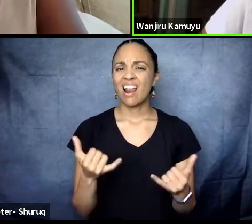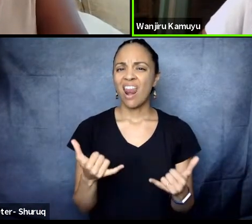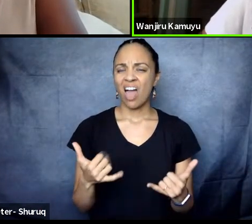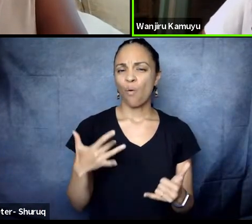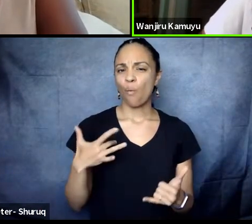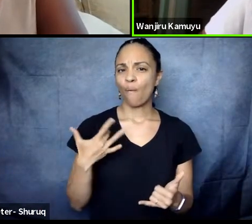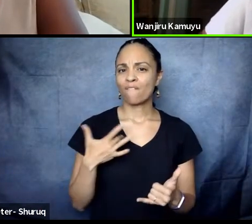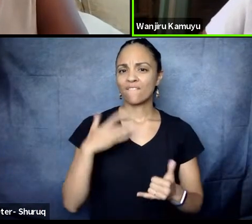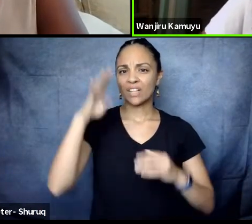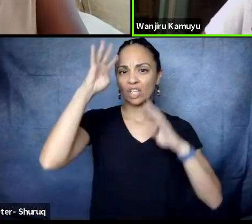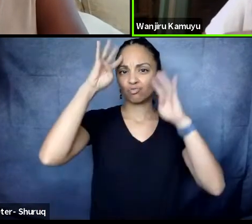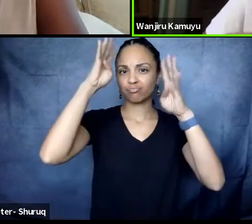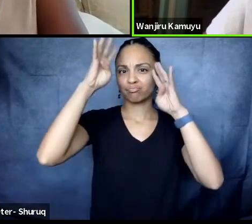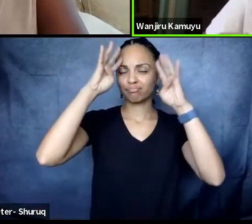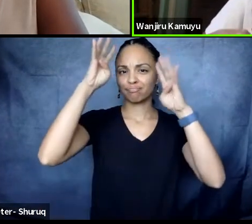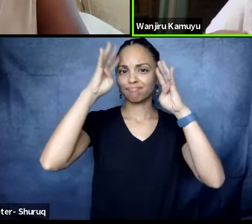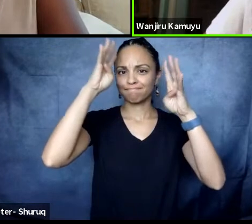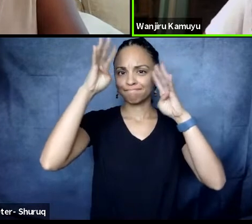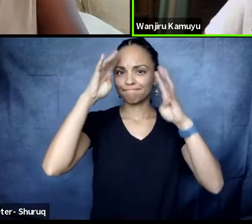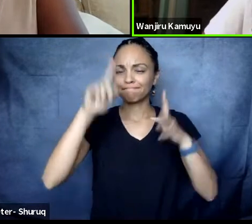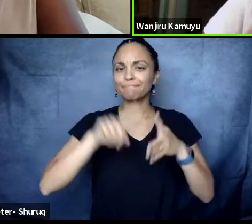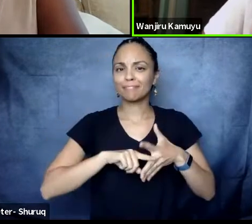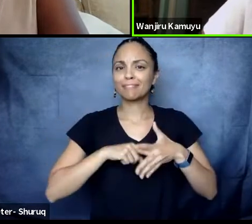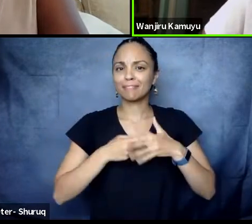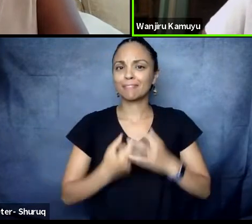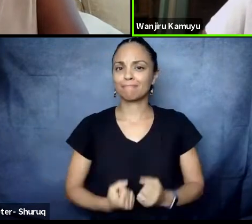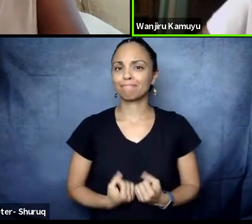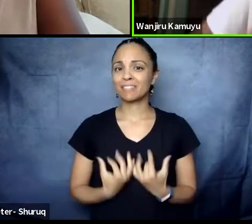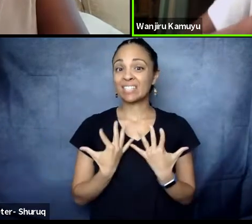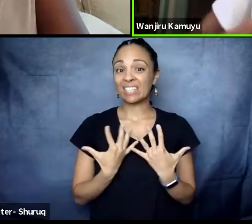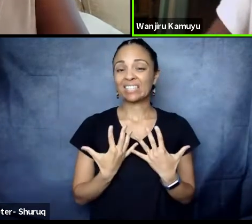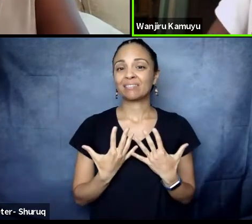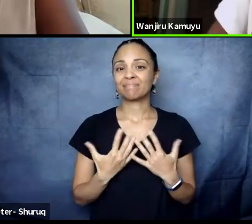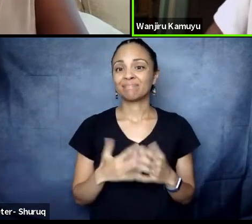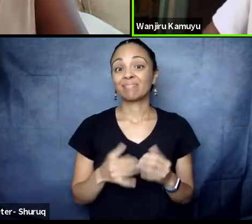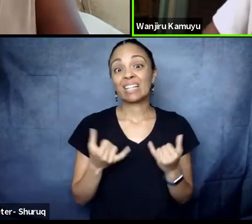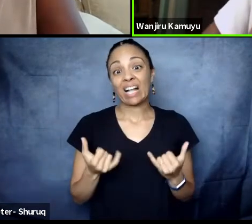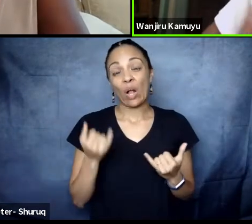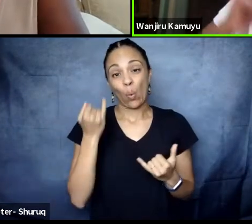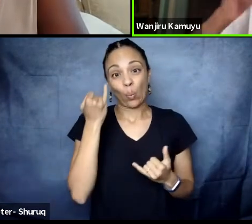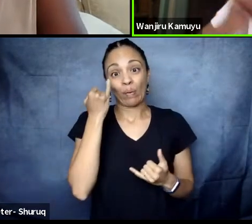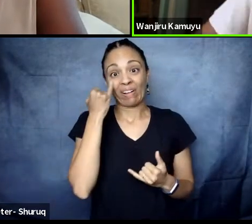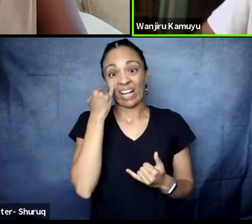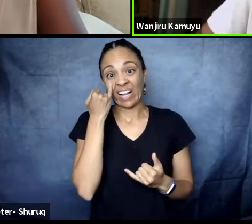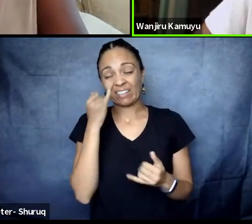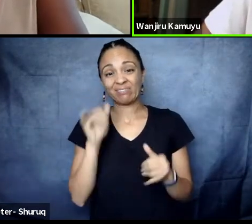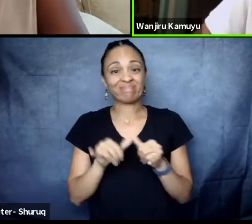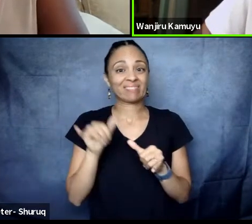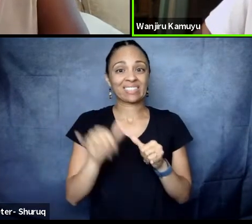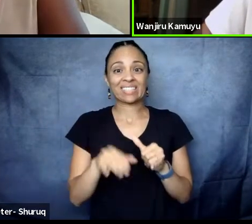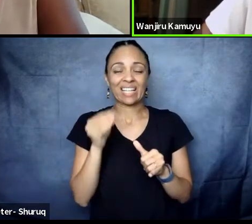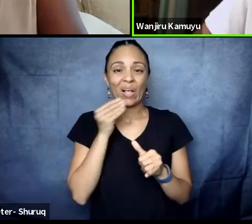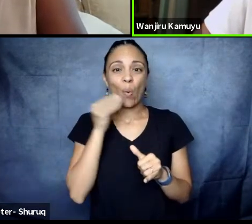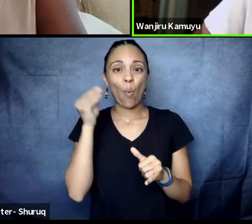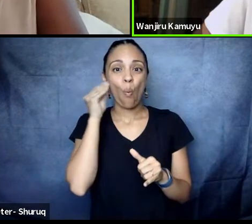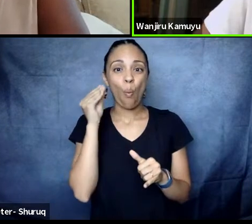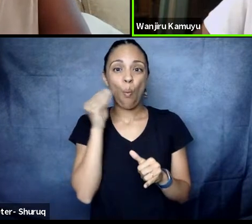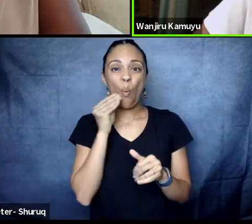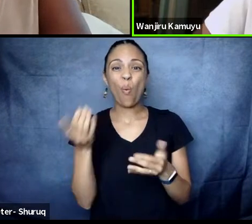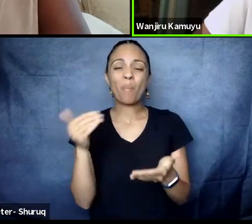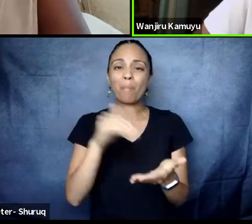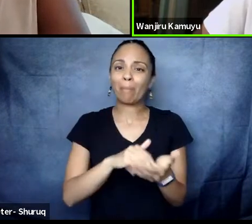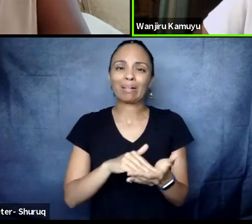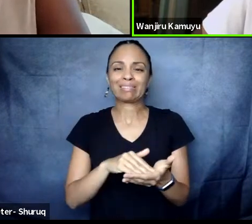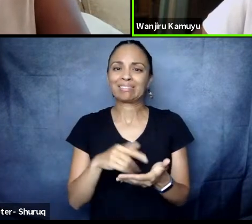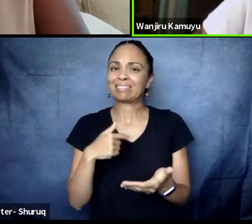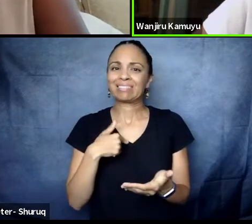And that's why I'm like, if there's ever another confinement, I just want to be, I want to be done so that I don't have to go back into the hitting my head against